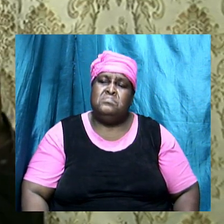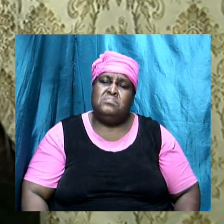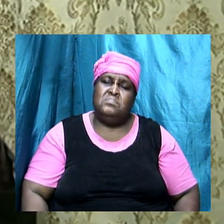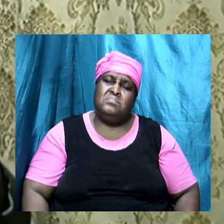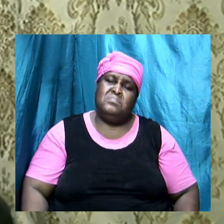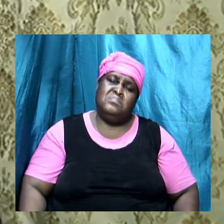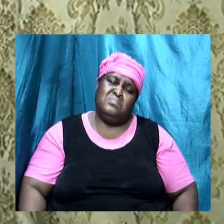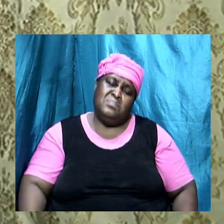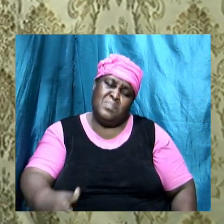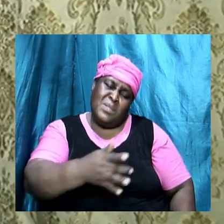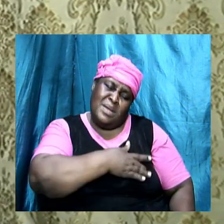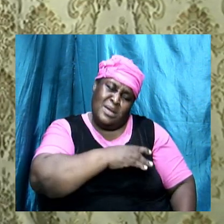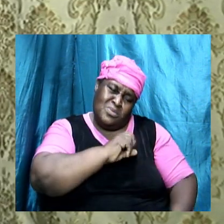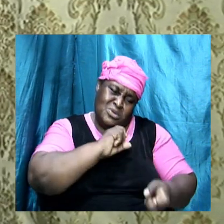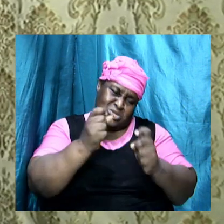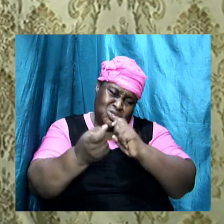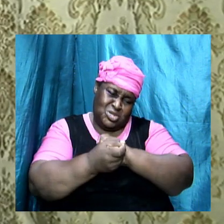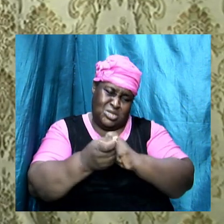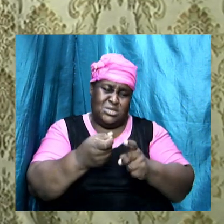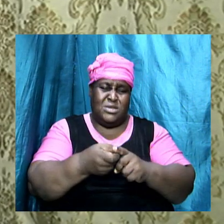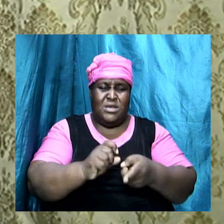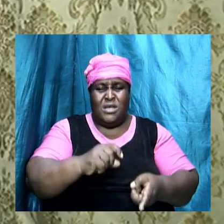heart was turned from the Lord,